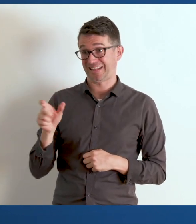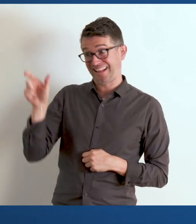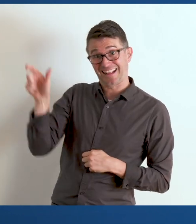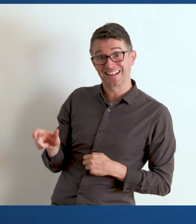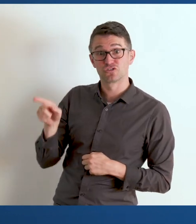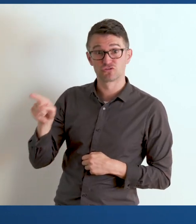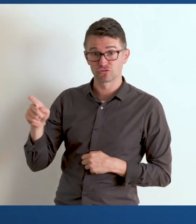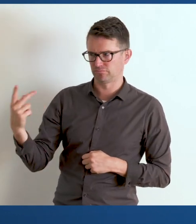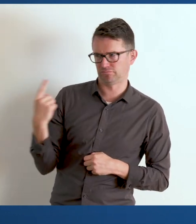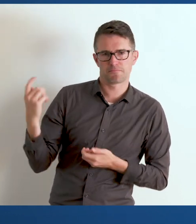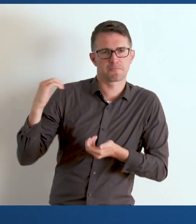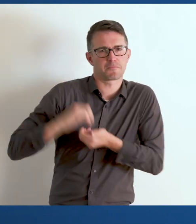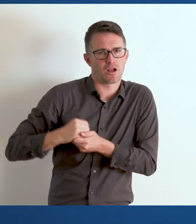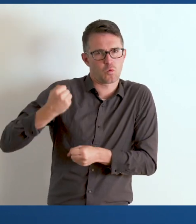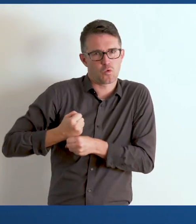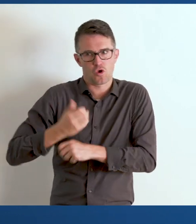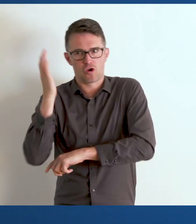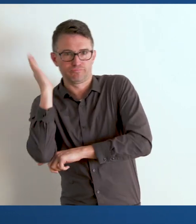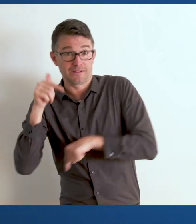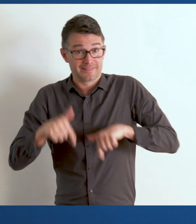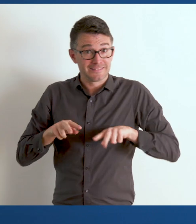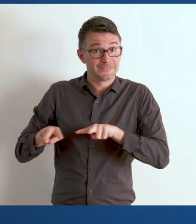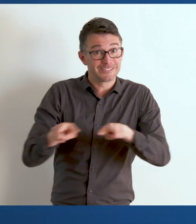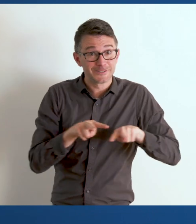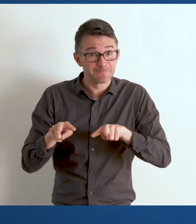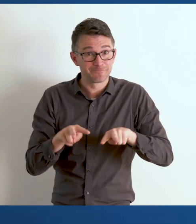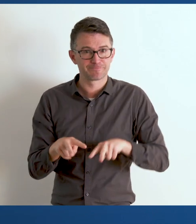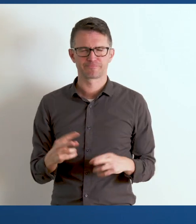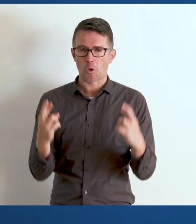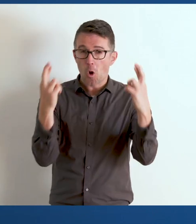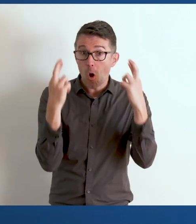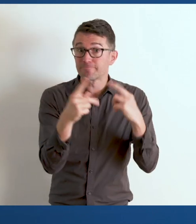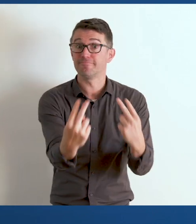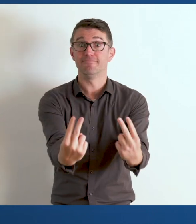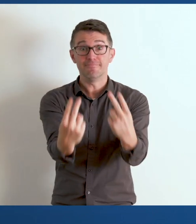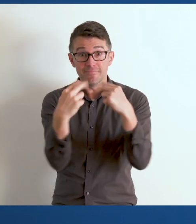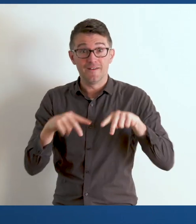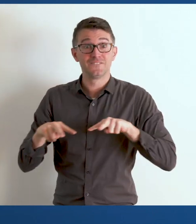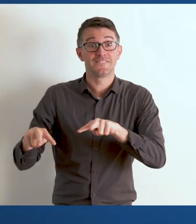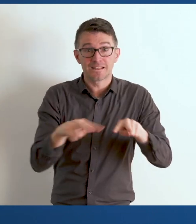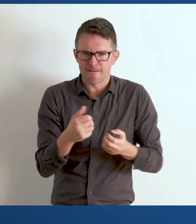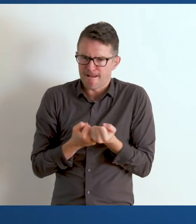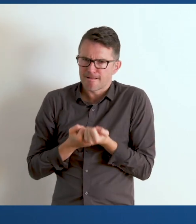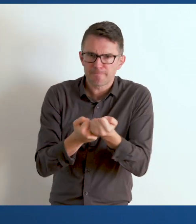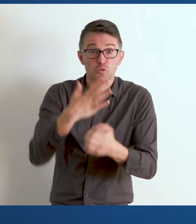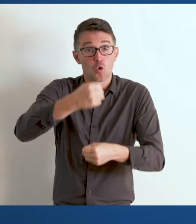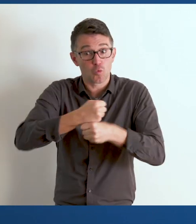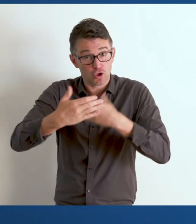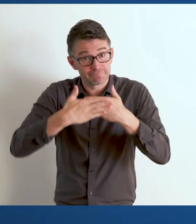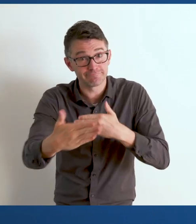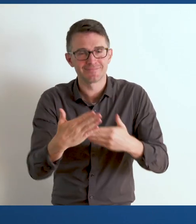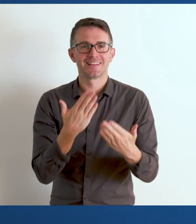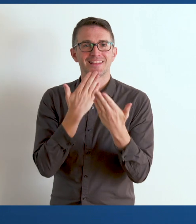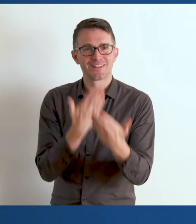Disability Statistics will be my partner in delivering the videos. We hope you will find this material useful and relevant for your